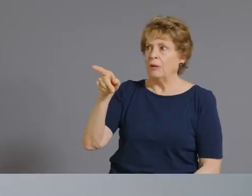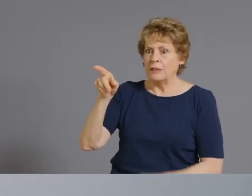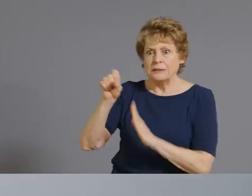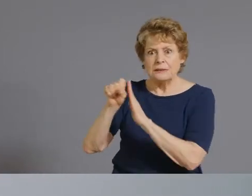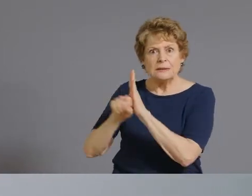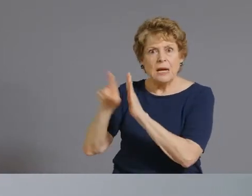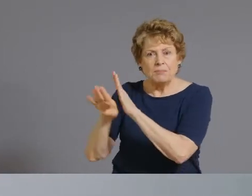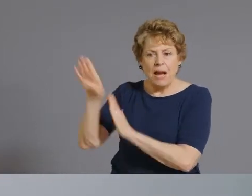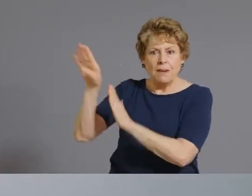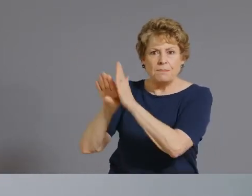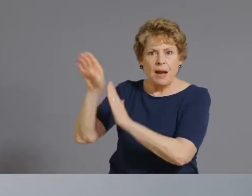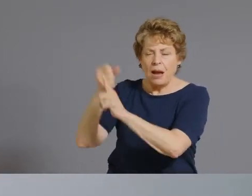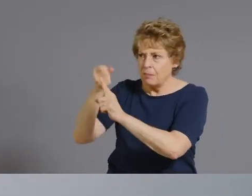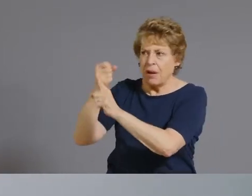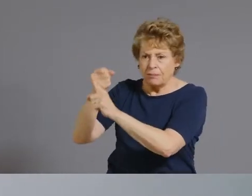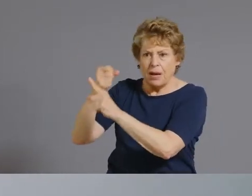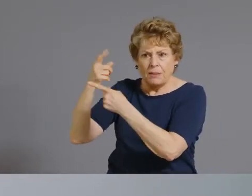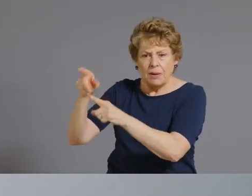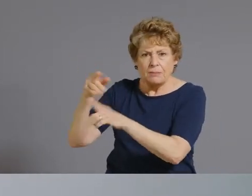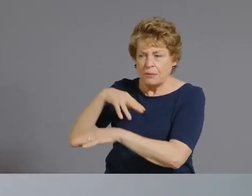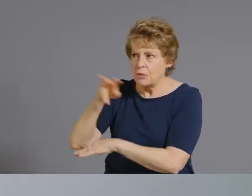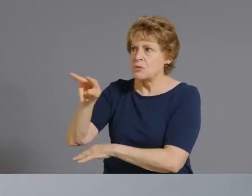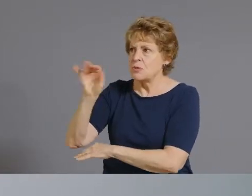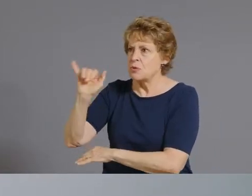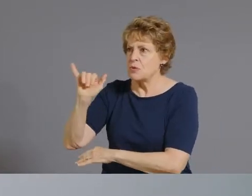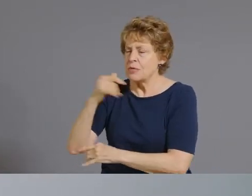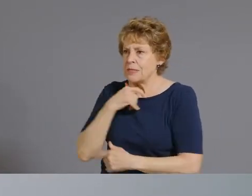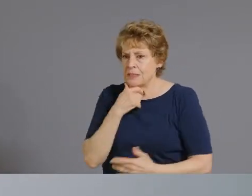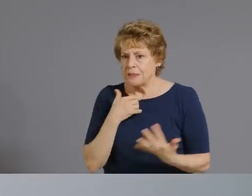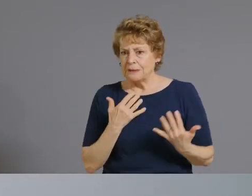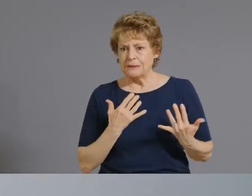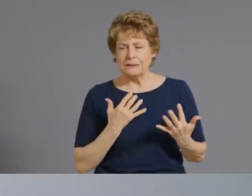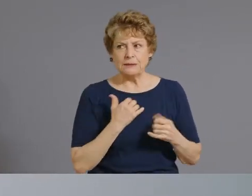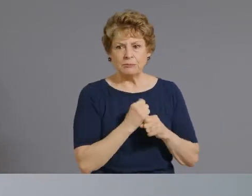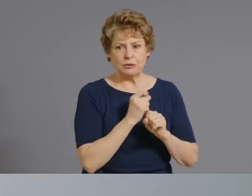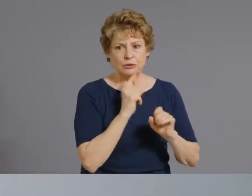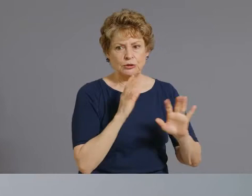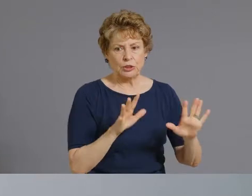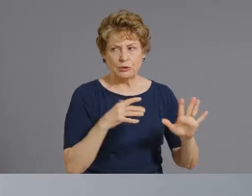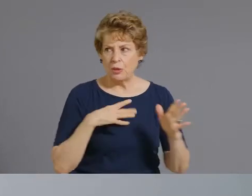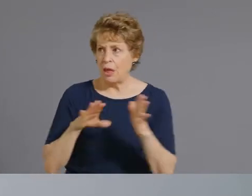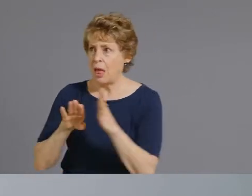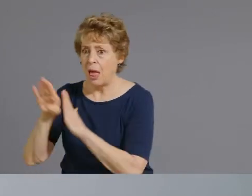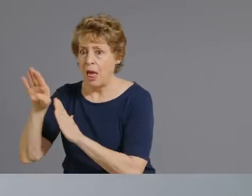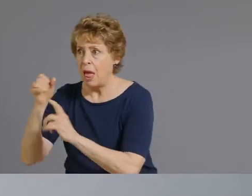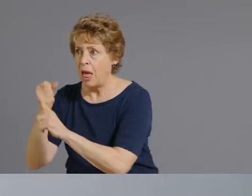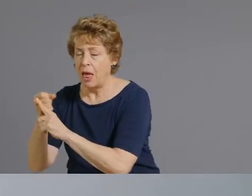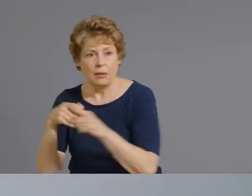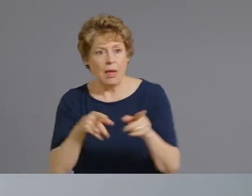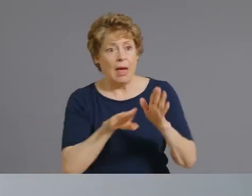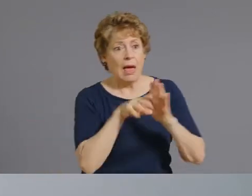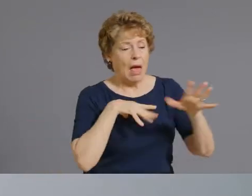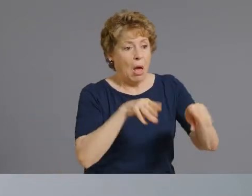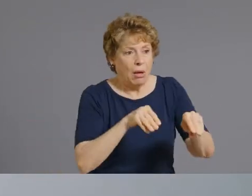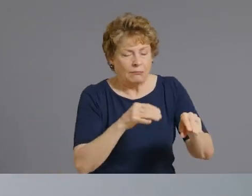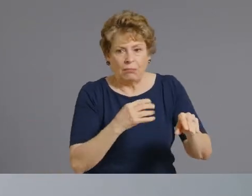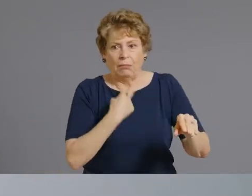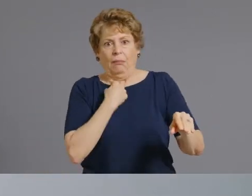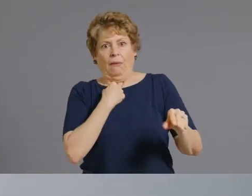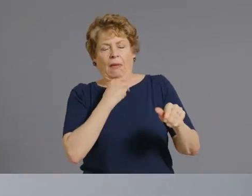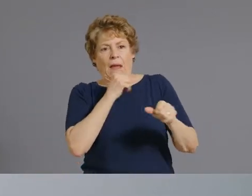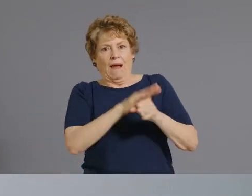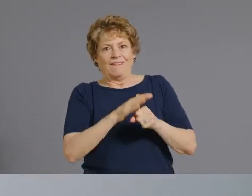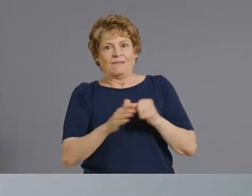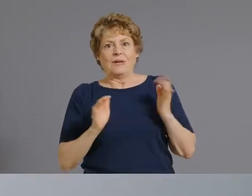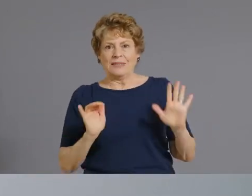stand you know we weren't going to get a huge demand or rush for vaccine what we've identified is um you know we've